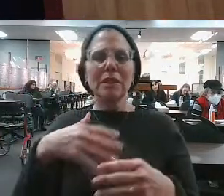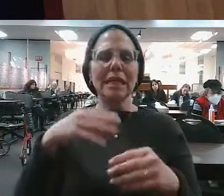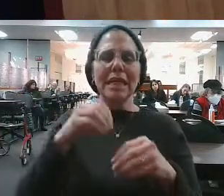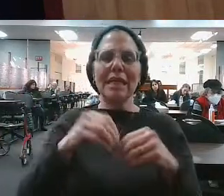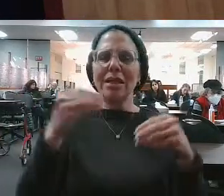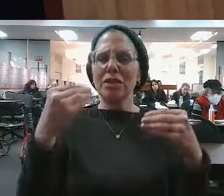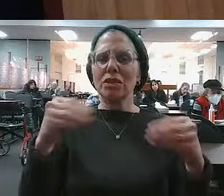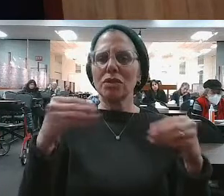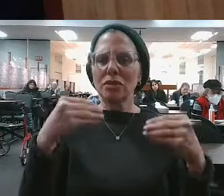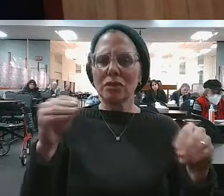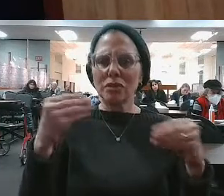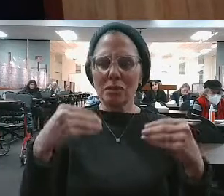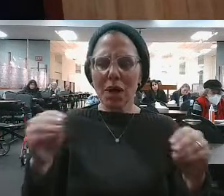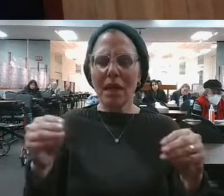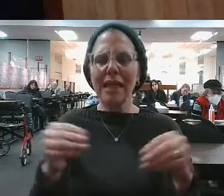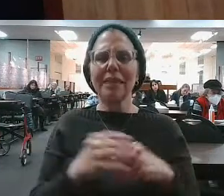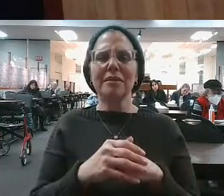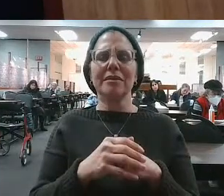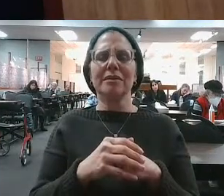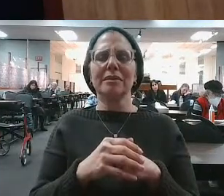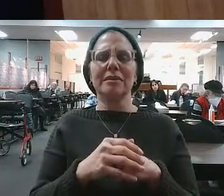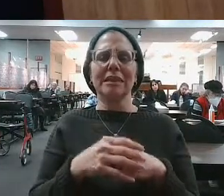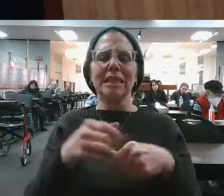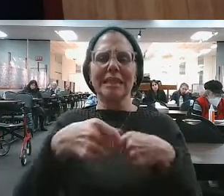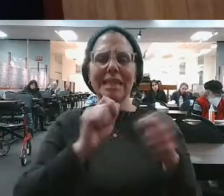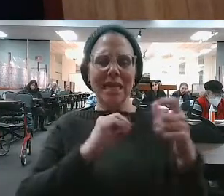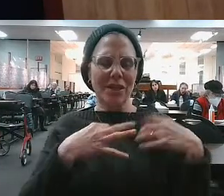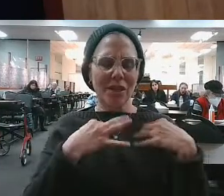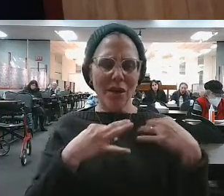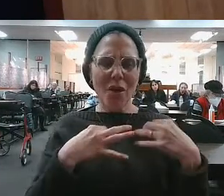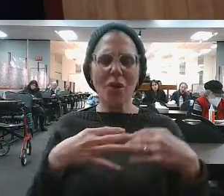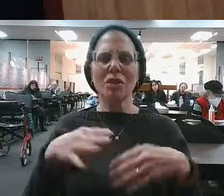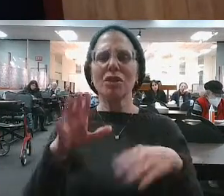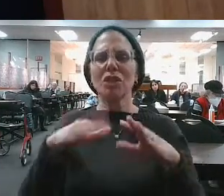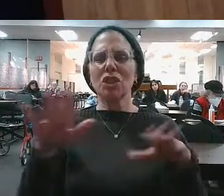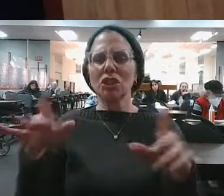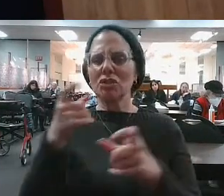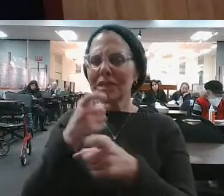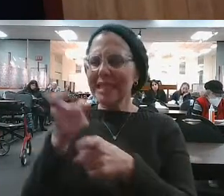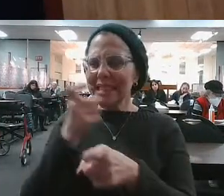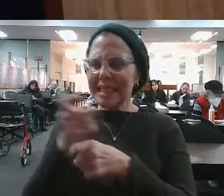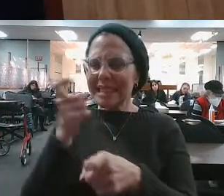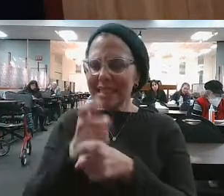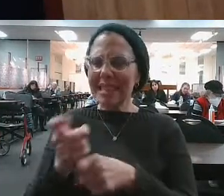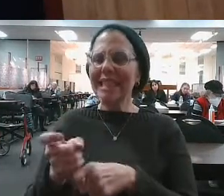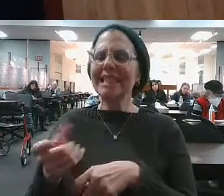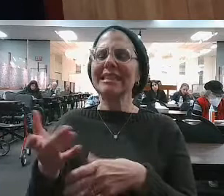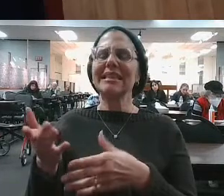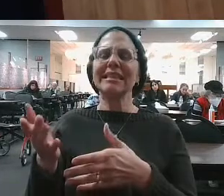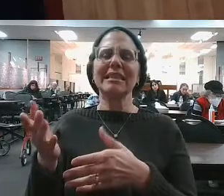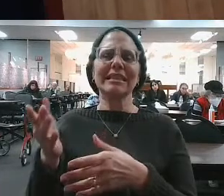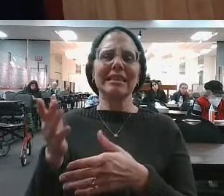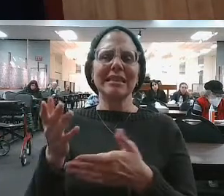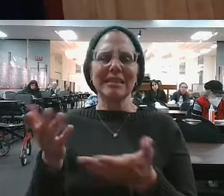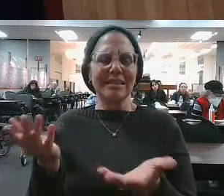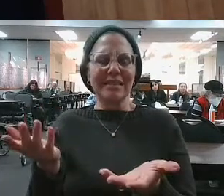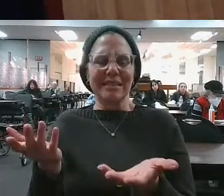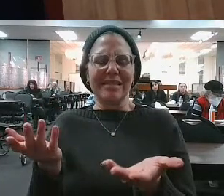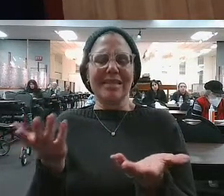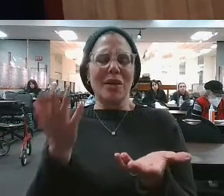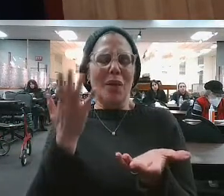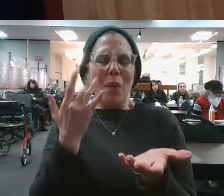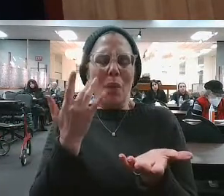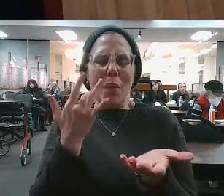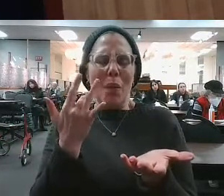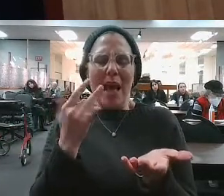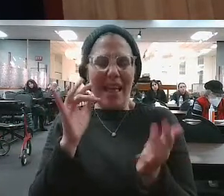Tears his clothing. Ba'atinokos m'sach hakinbo. Children make fun of him. Beratzen acharov. And they run after him. People make fun of him. Ze